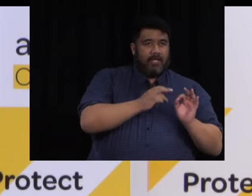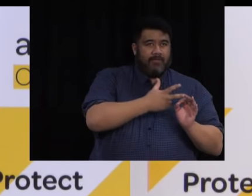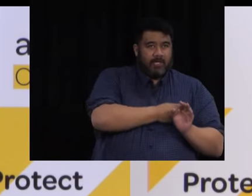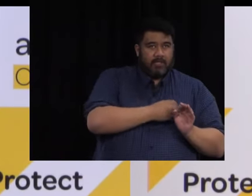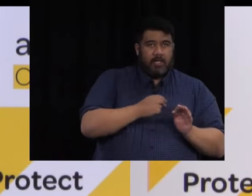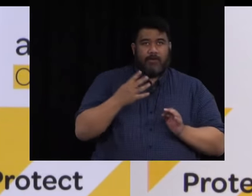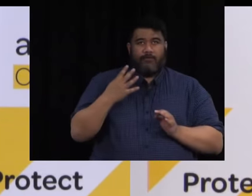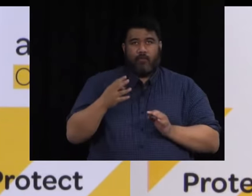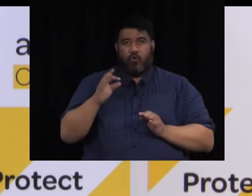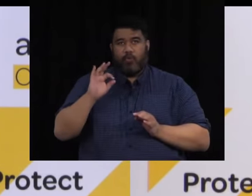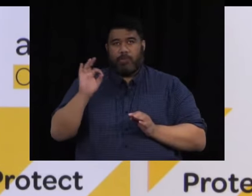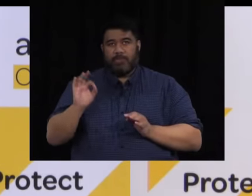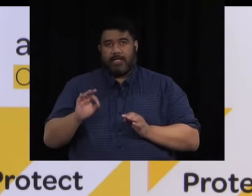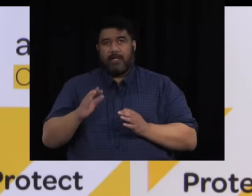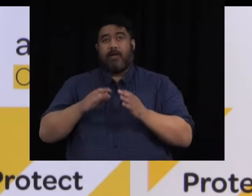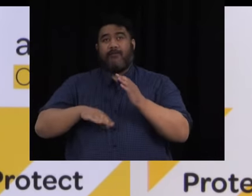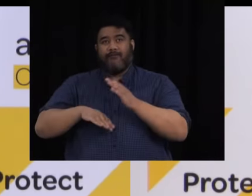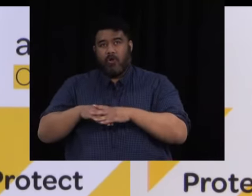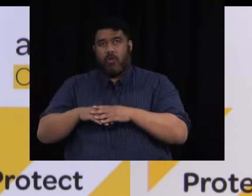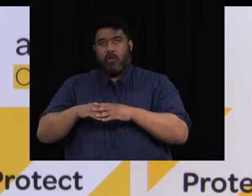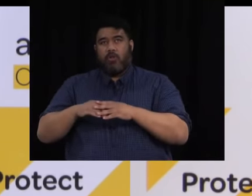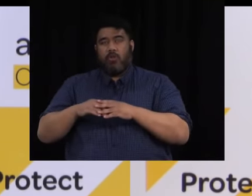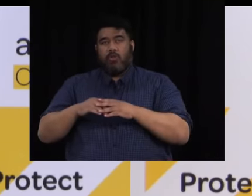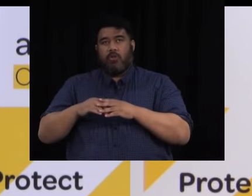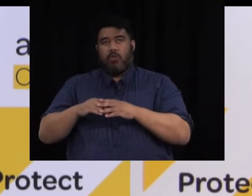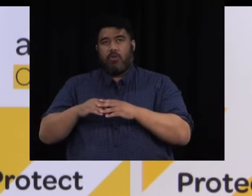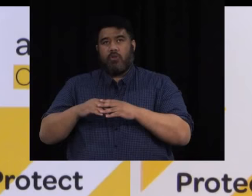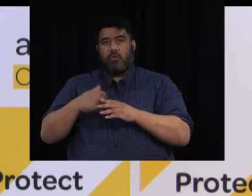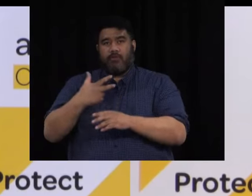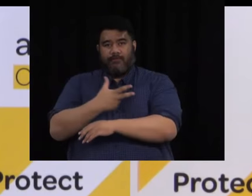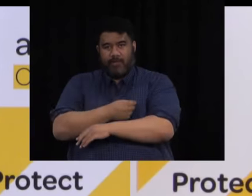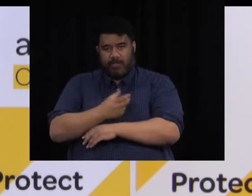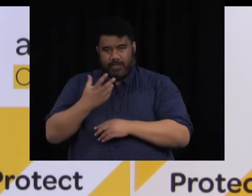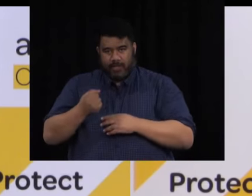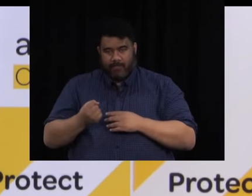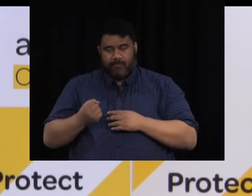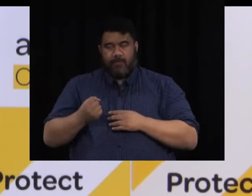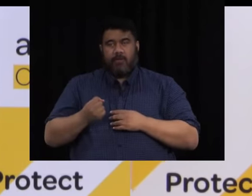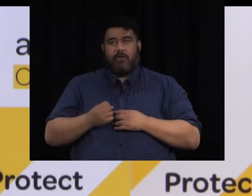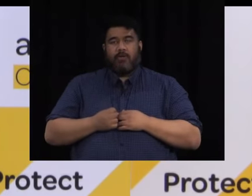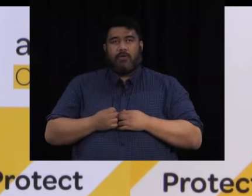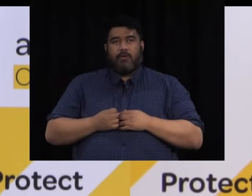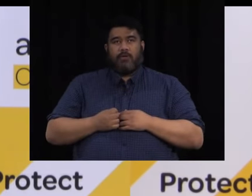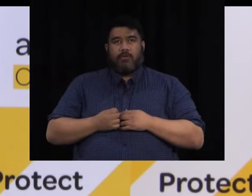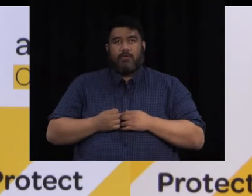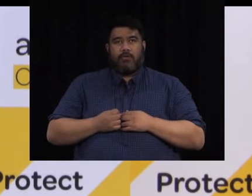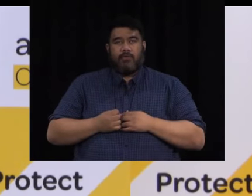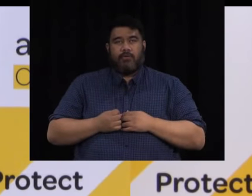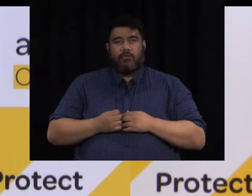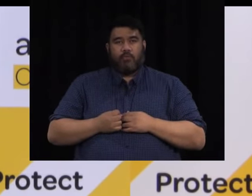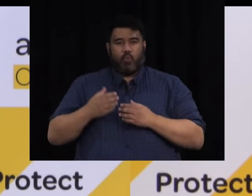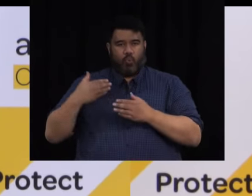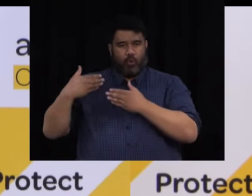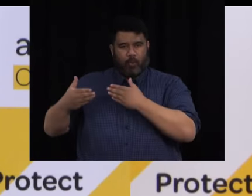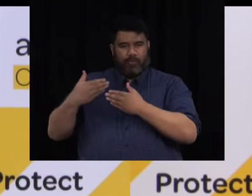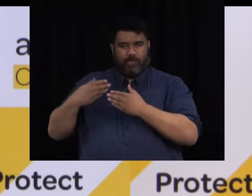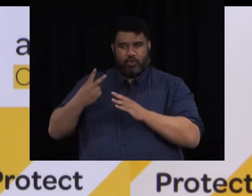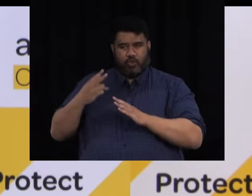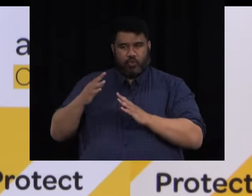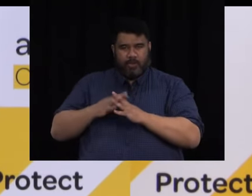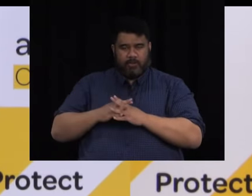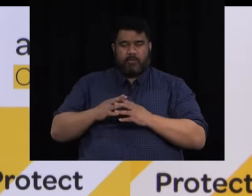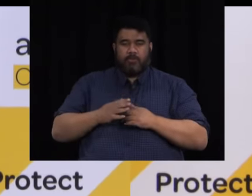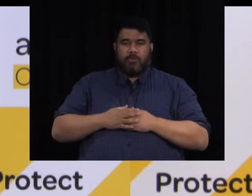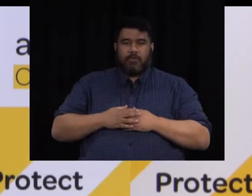fully immunised that is they're two weeks since their last vaccination. It's not really it's not